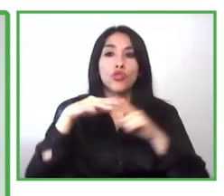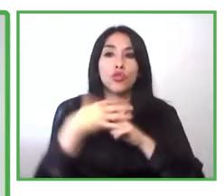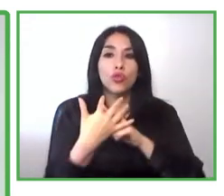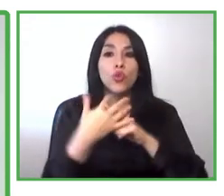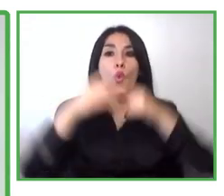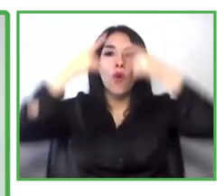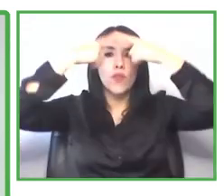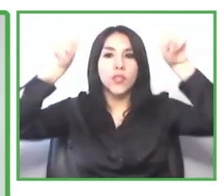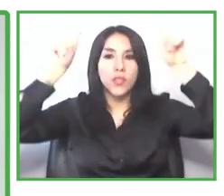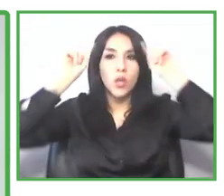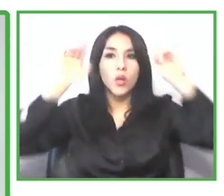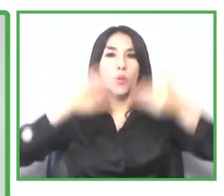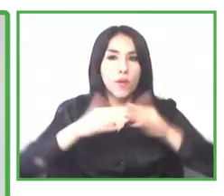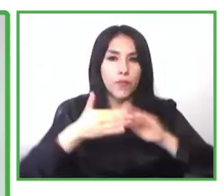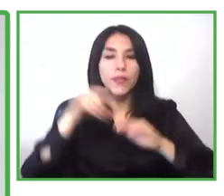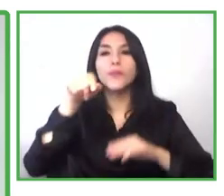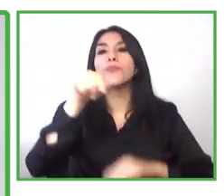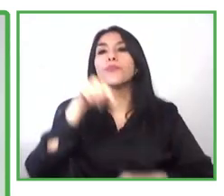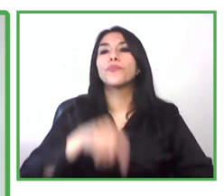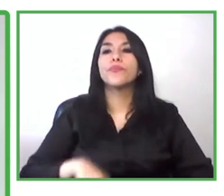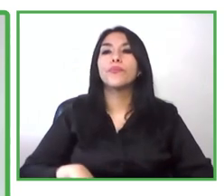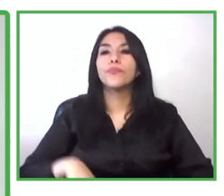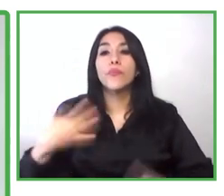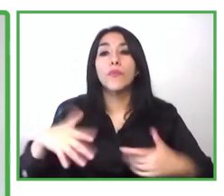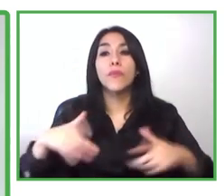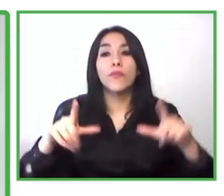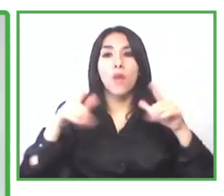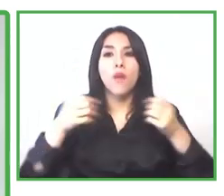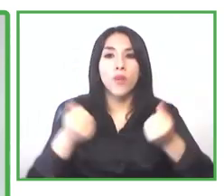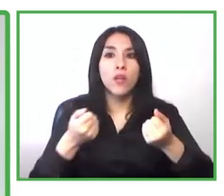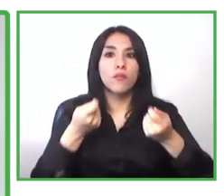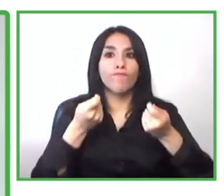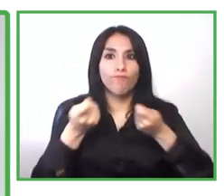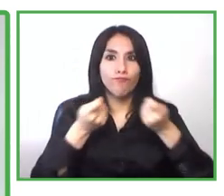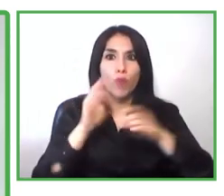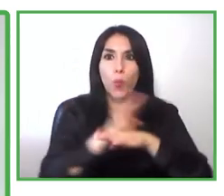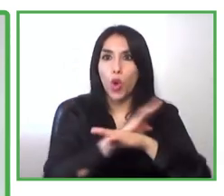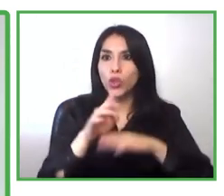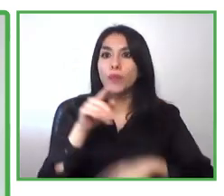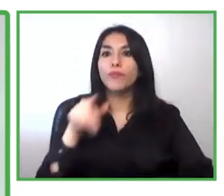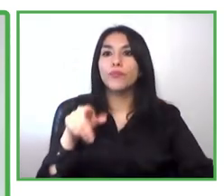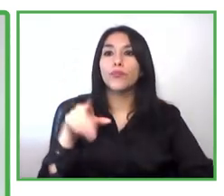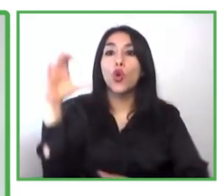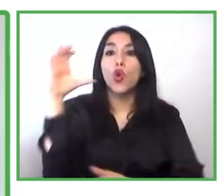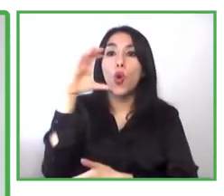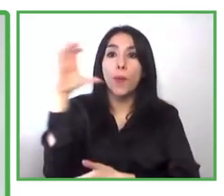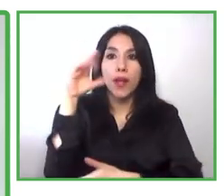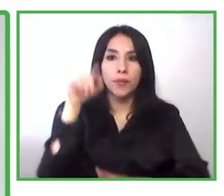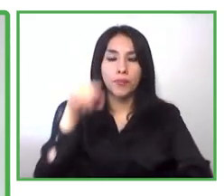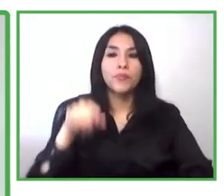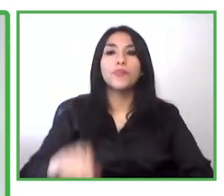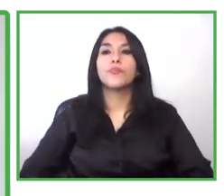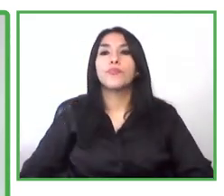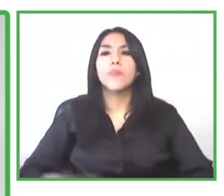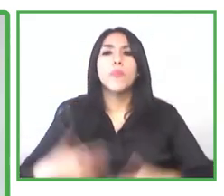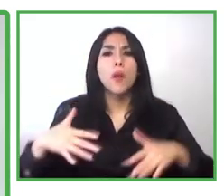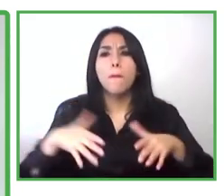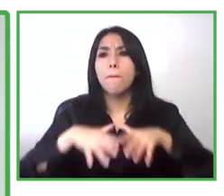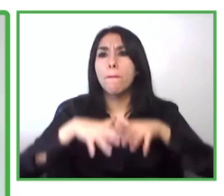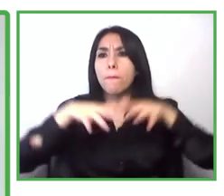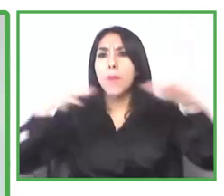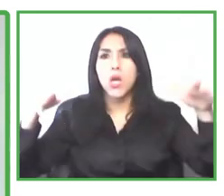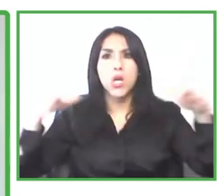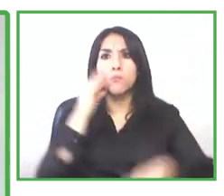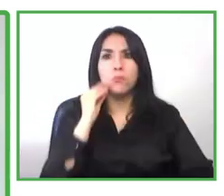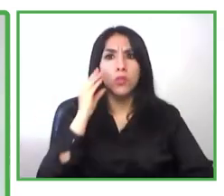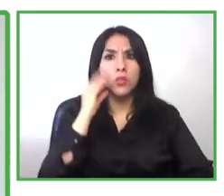he's got a master in business in in the graduate school of business he has a wide experience in project management